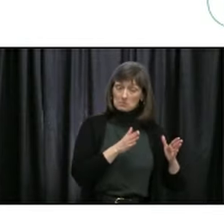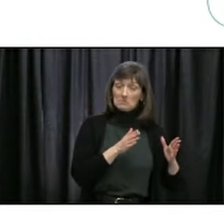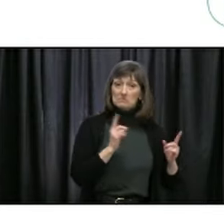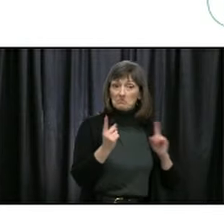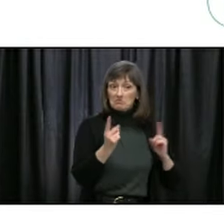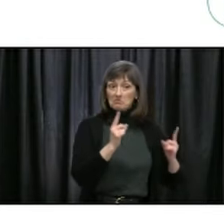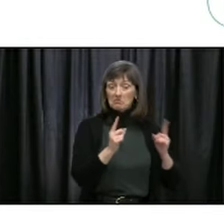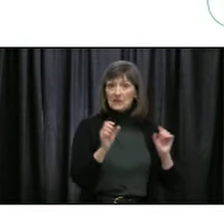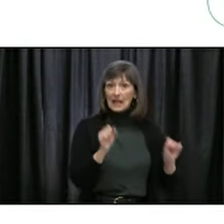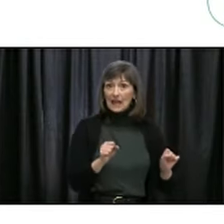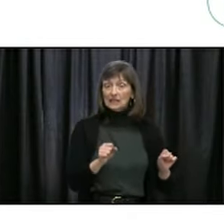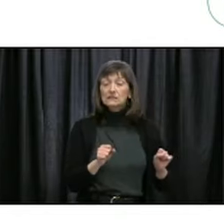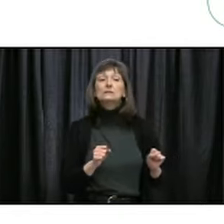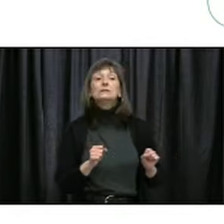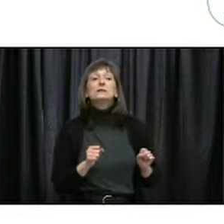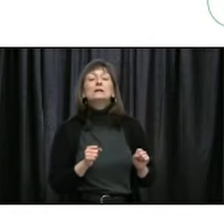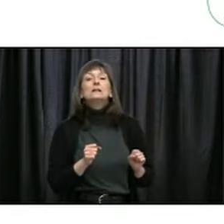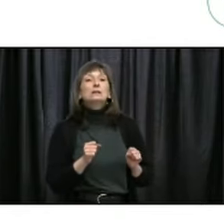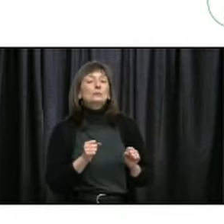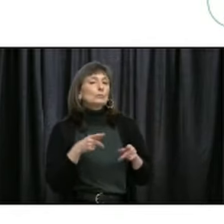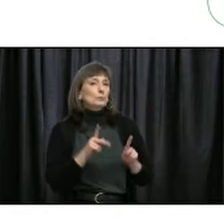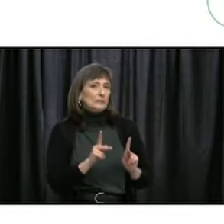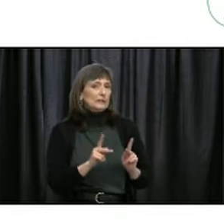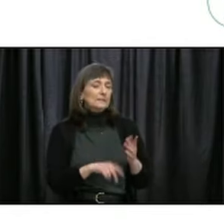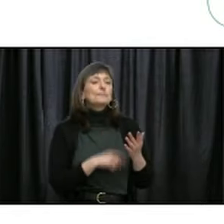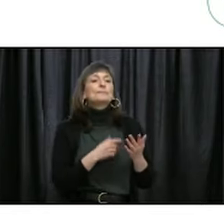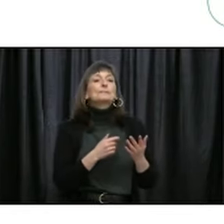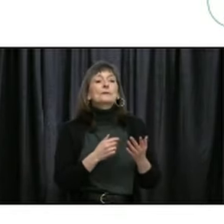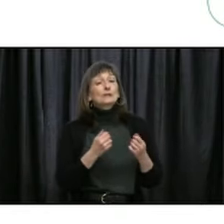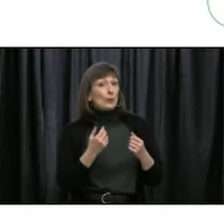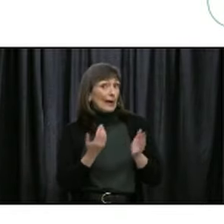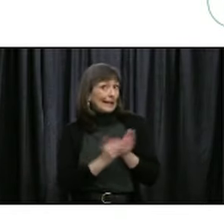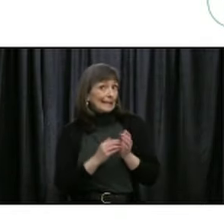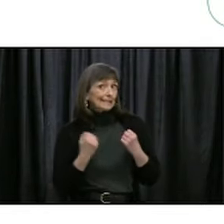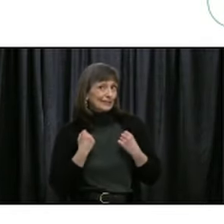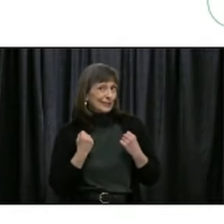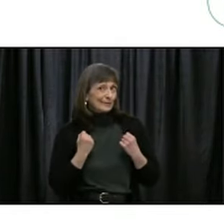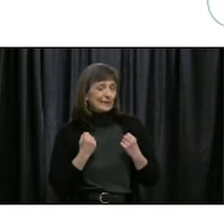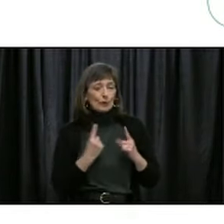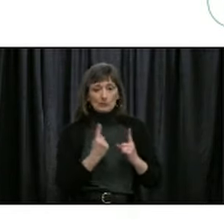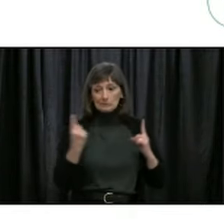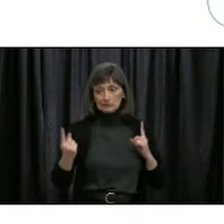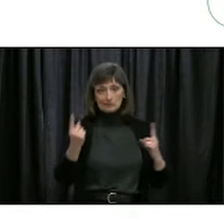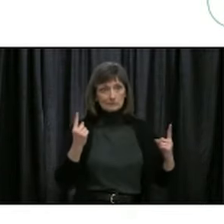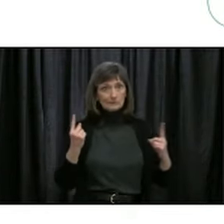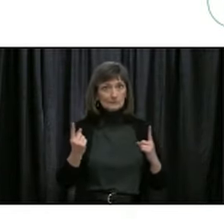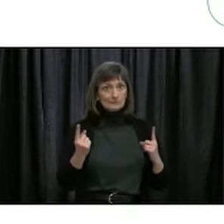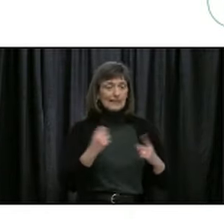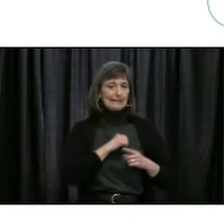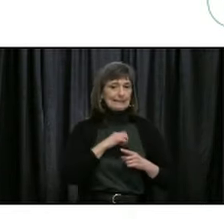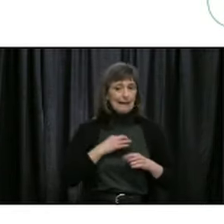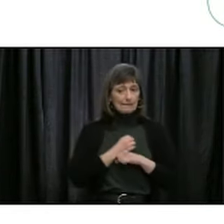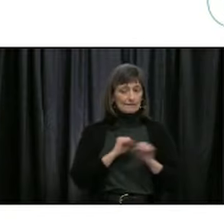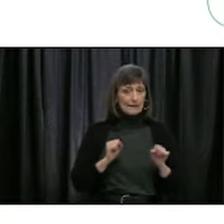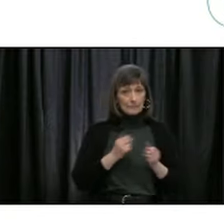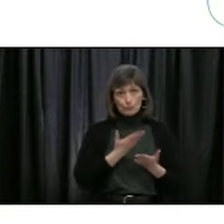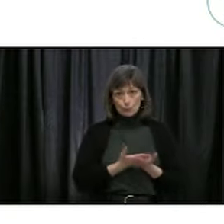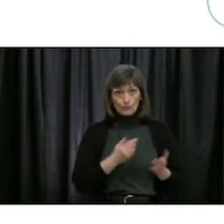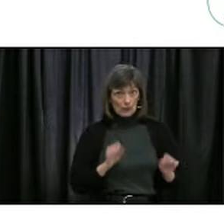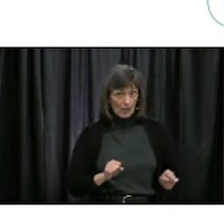facilities such as gyms will be able to reopen, again, provided they can do safely by reducing the risk to employees and the public.